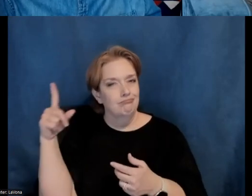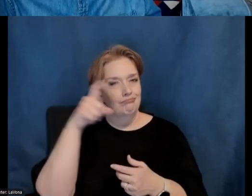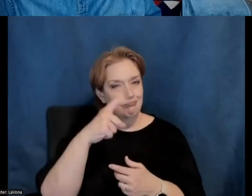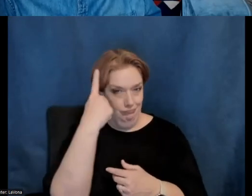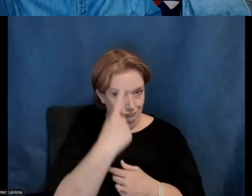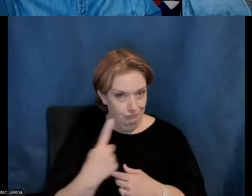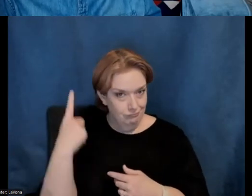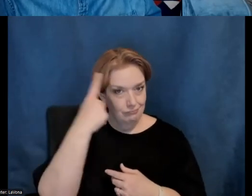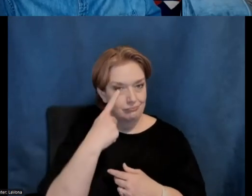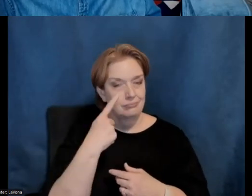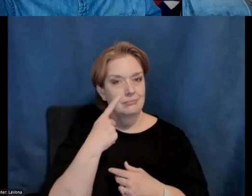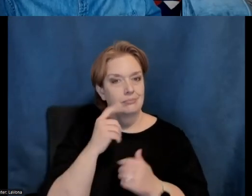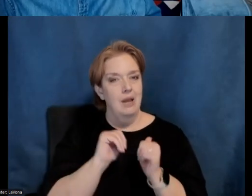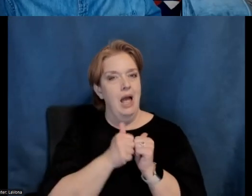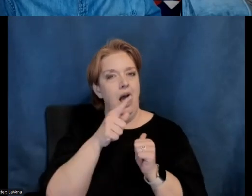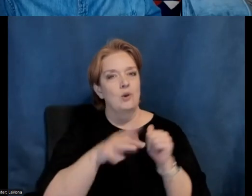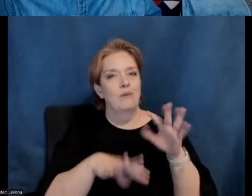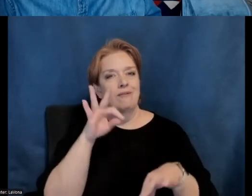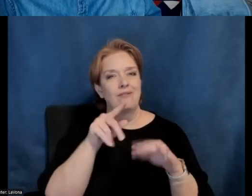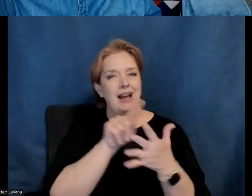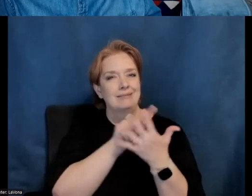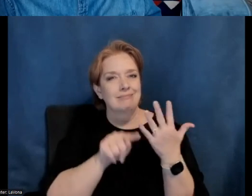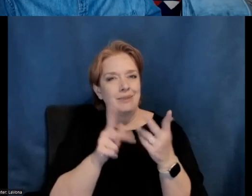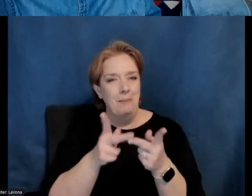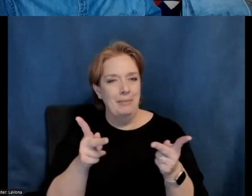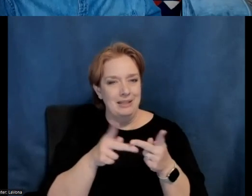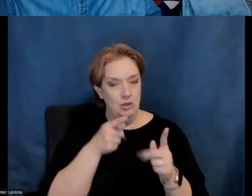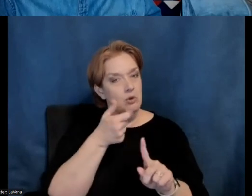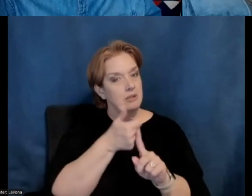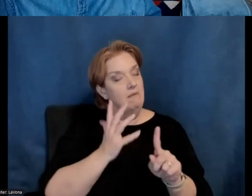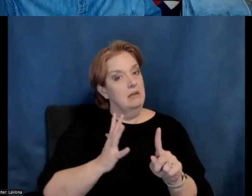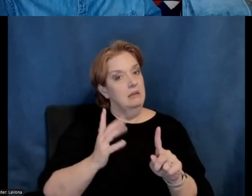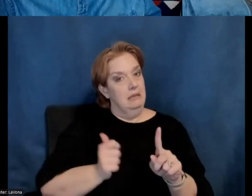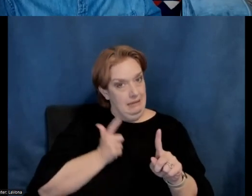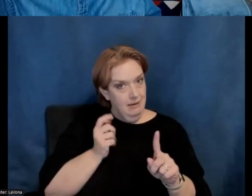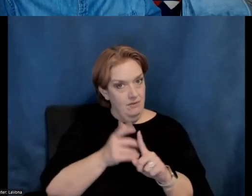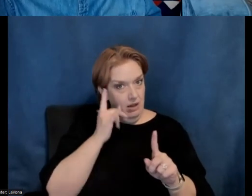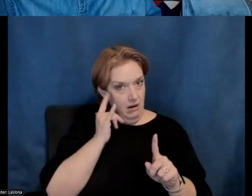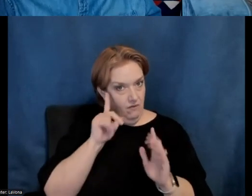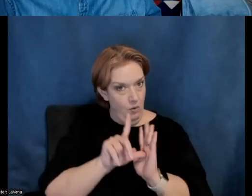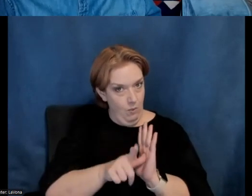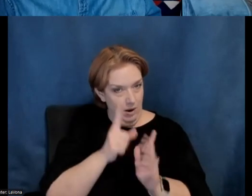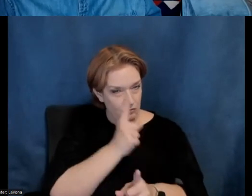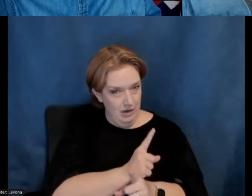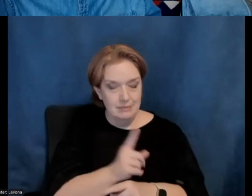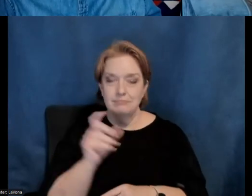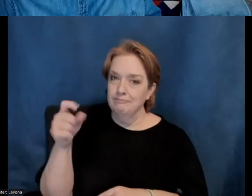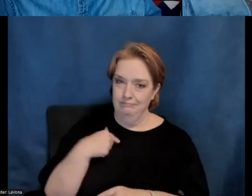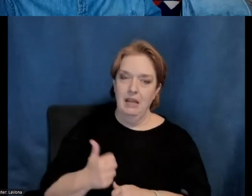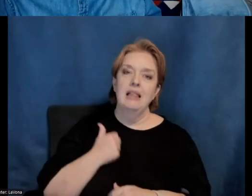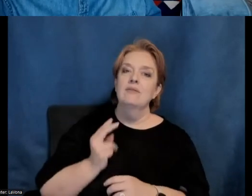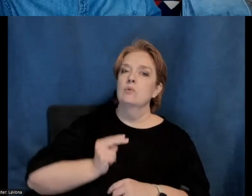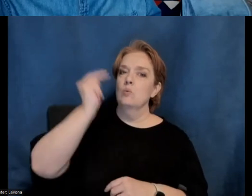um, on how you find these spaces to visit. You were, you lived in California for some time, correct? So. I did. I lived in Northern